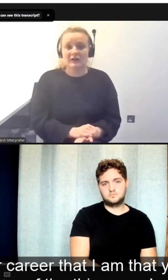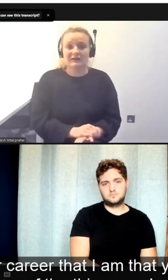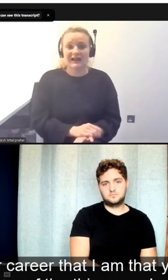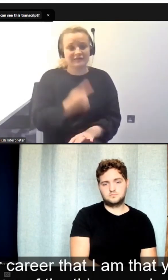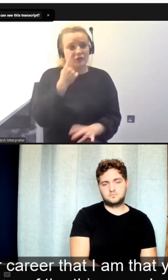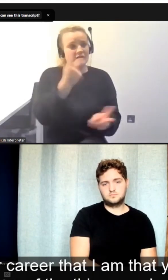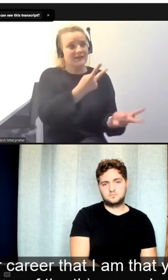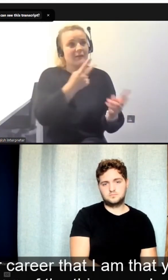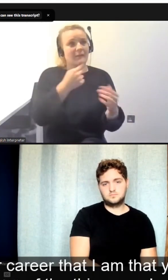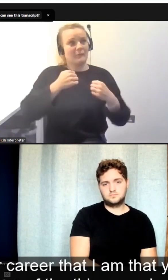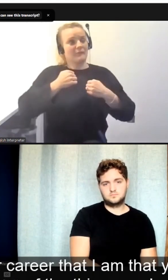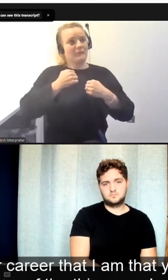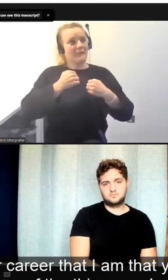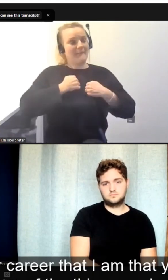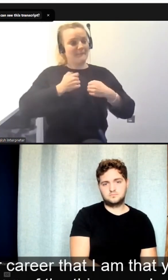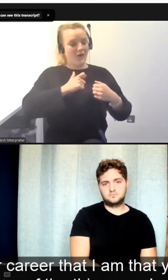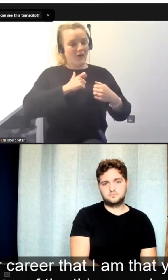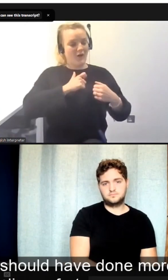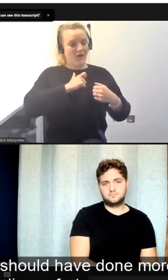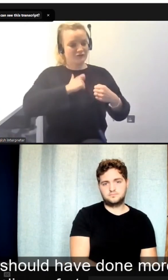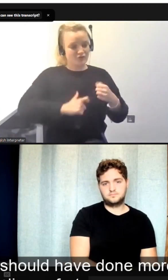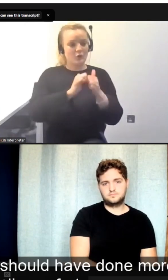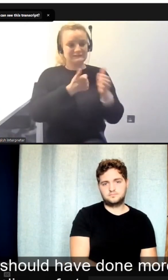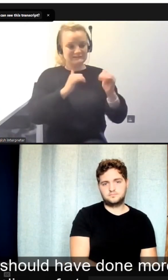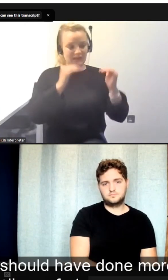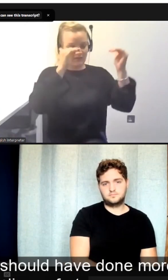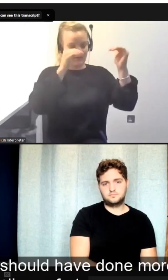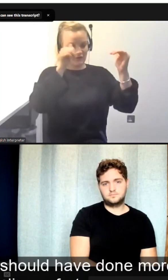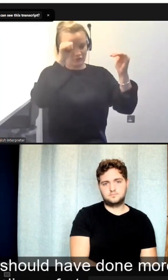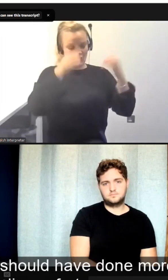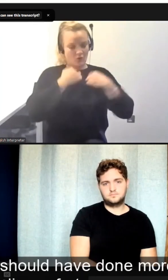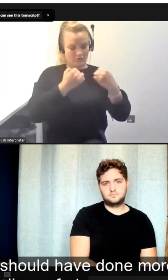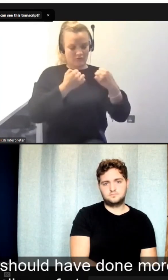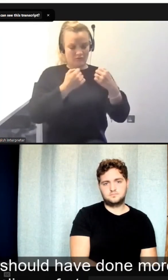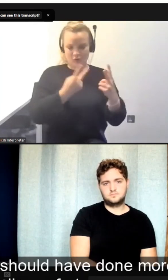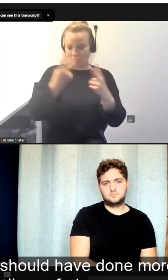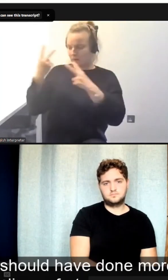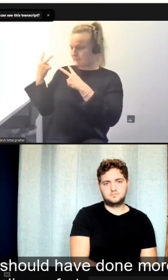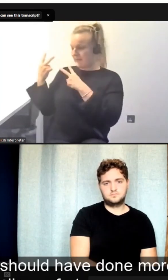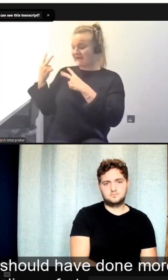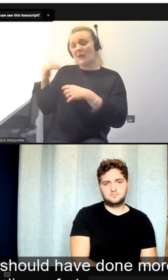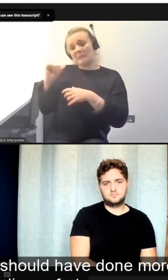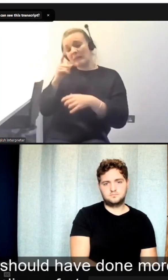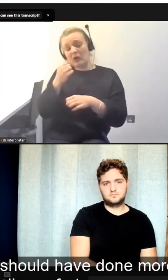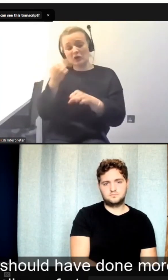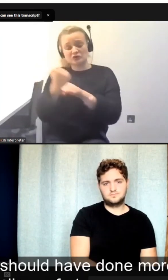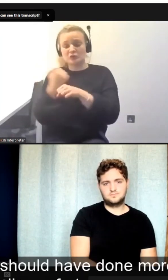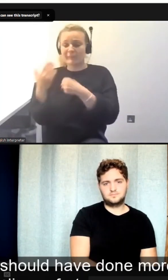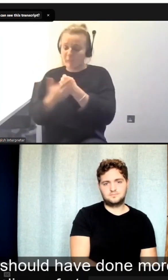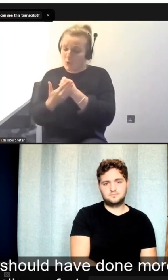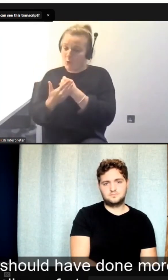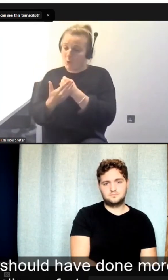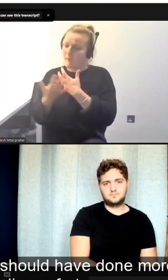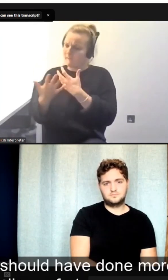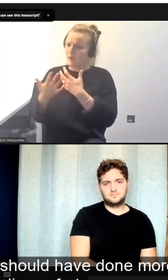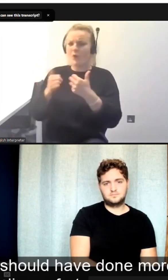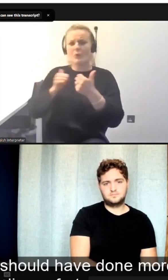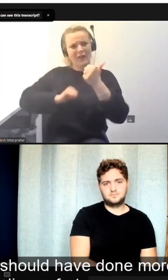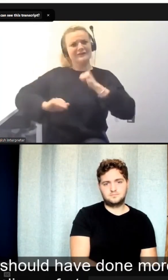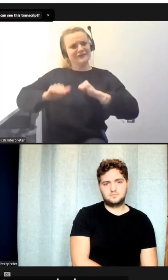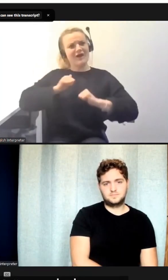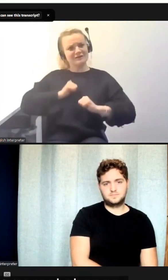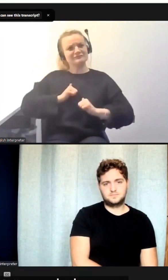look back and you can be proud of some of the things you've done, maybe even think you've, you should have done more. But without any, without